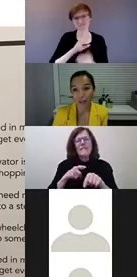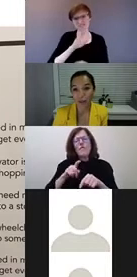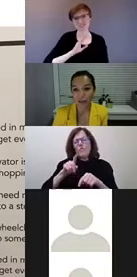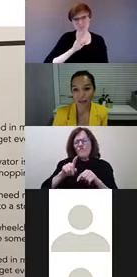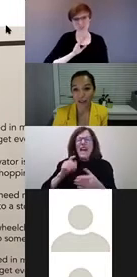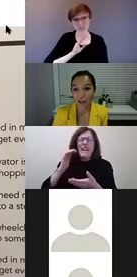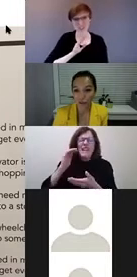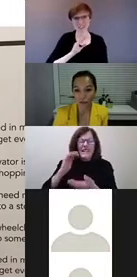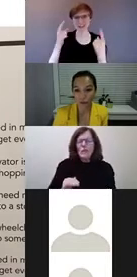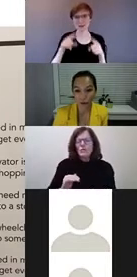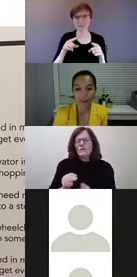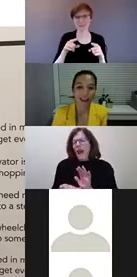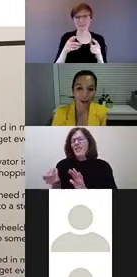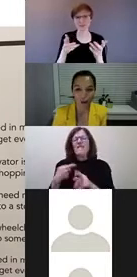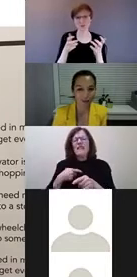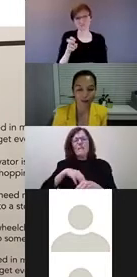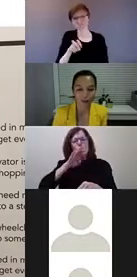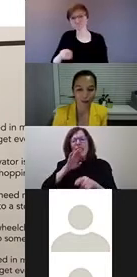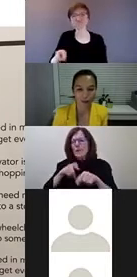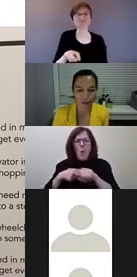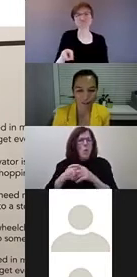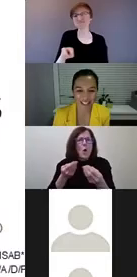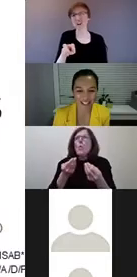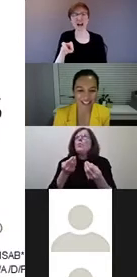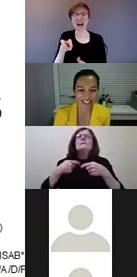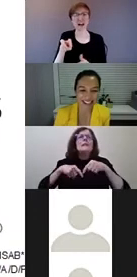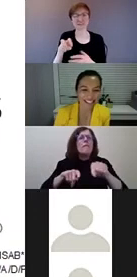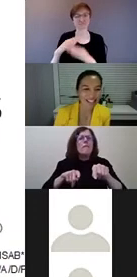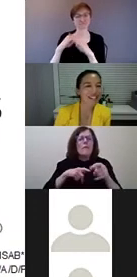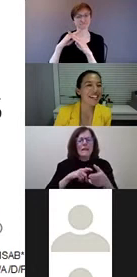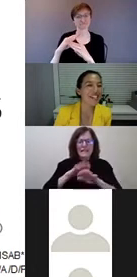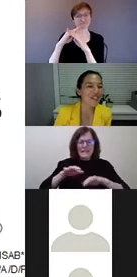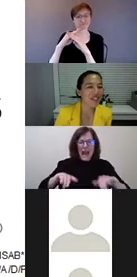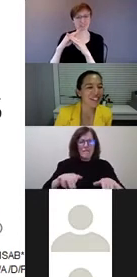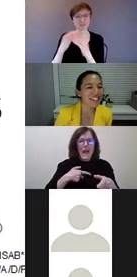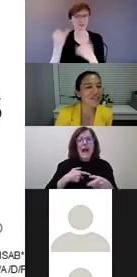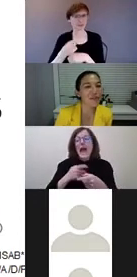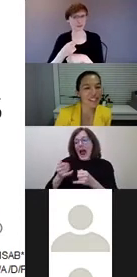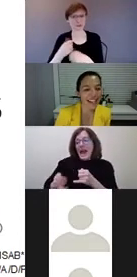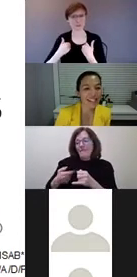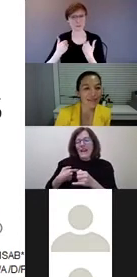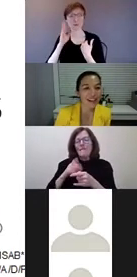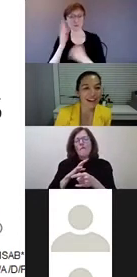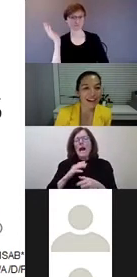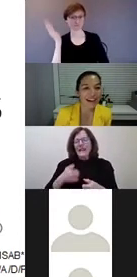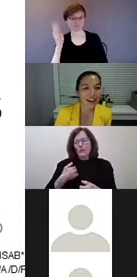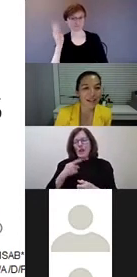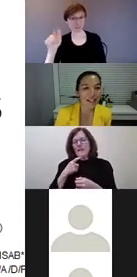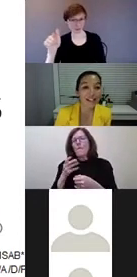go in the places that he chooses to go. And we'll have some wonderful youth speaking today at the end, so I'll save more for that.